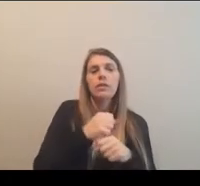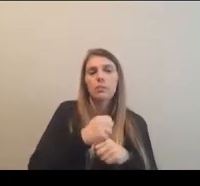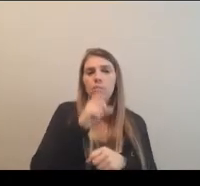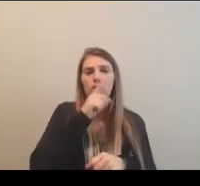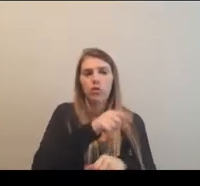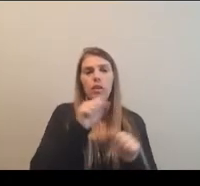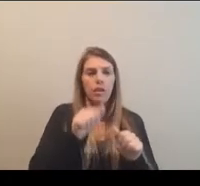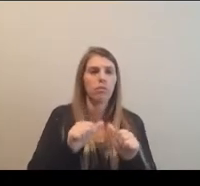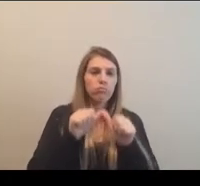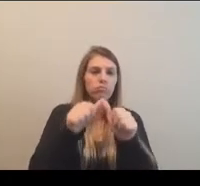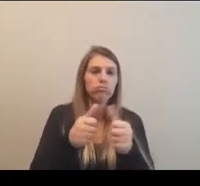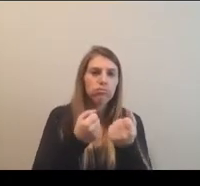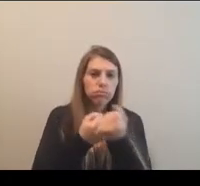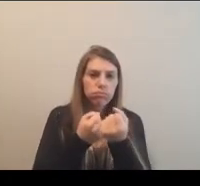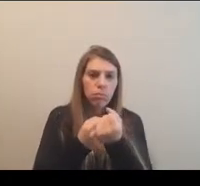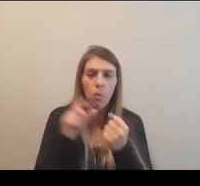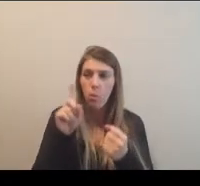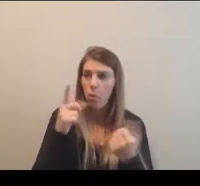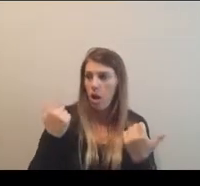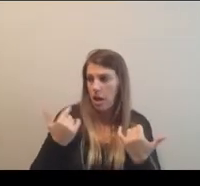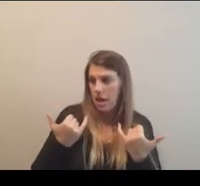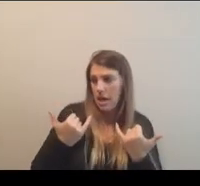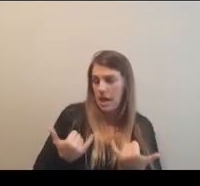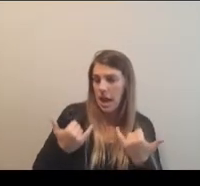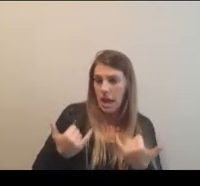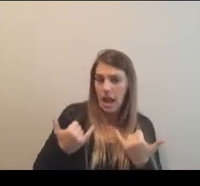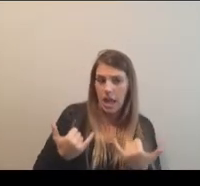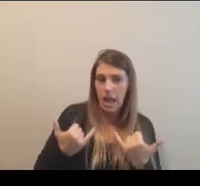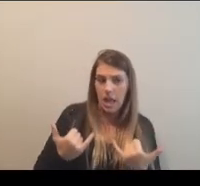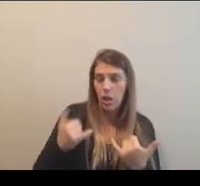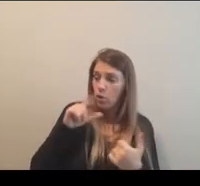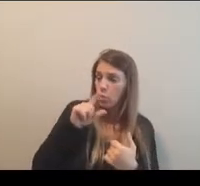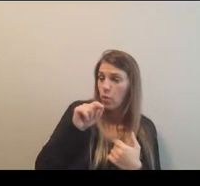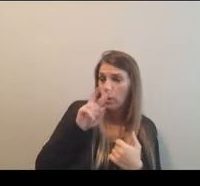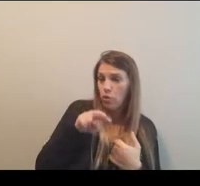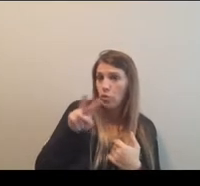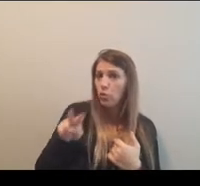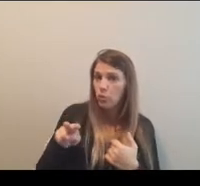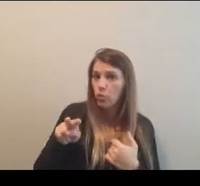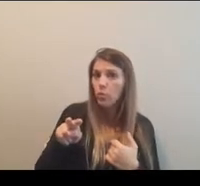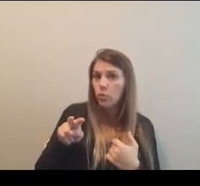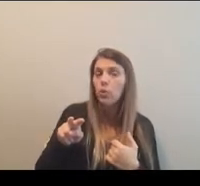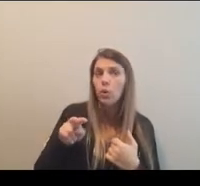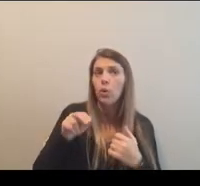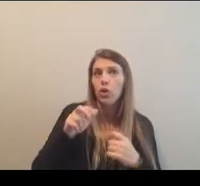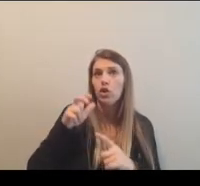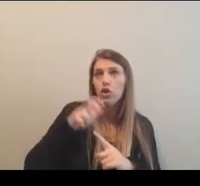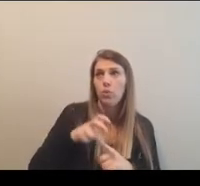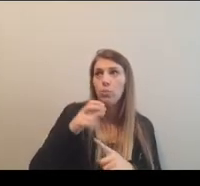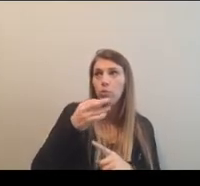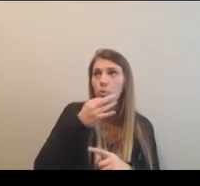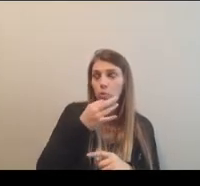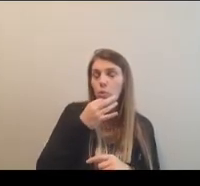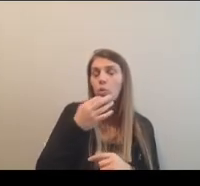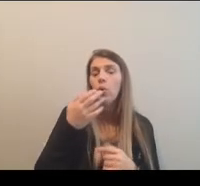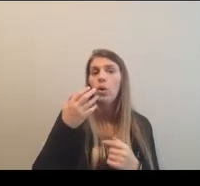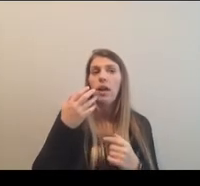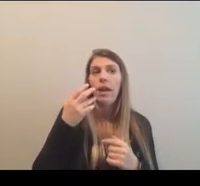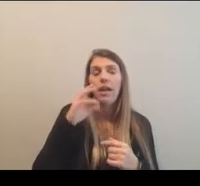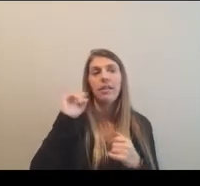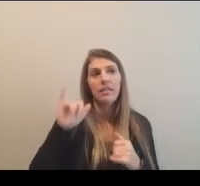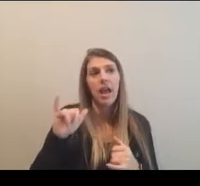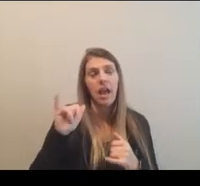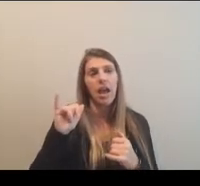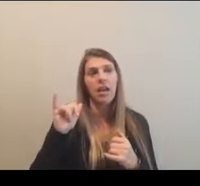then where we are now and now in 2022 with our championships and the visibility and the